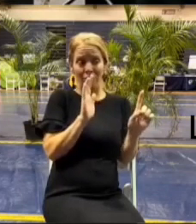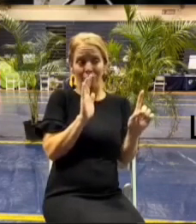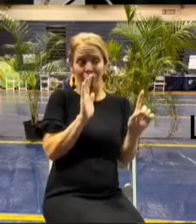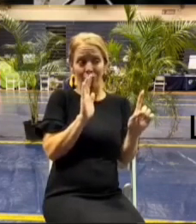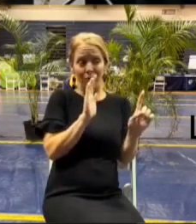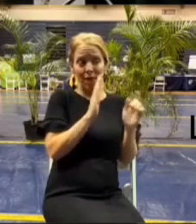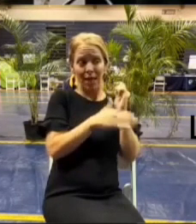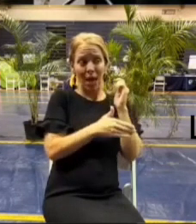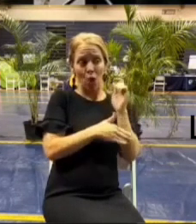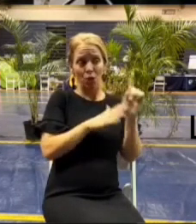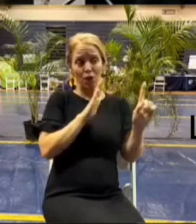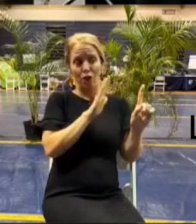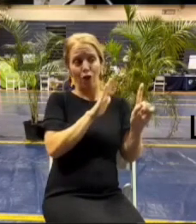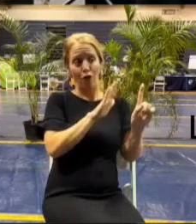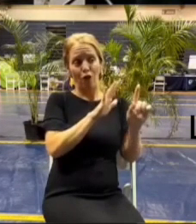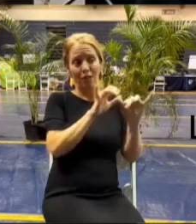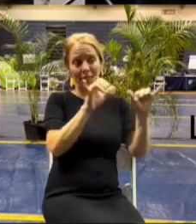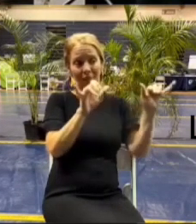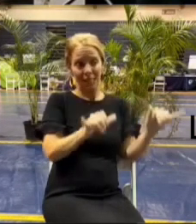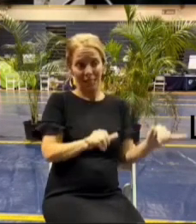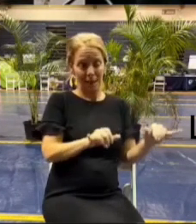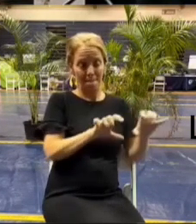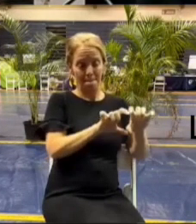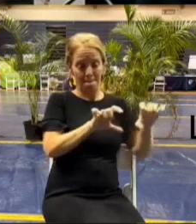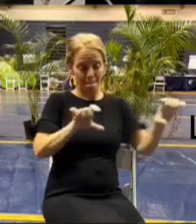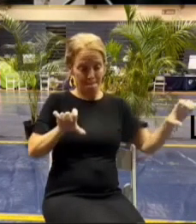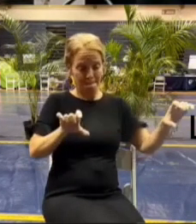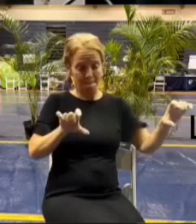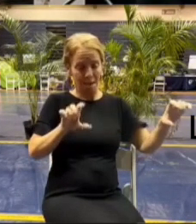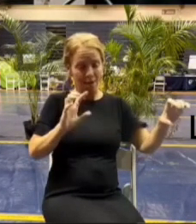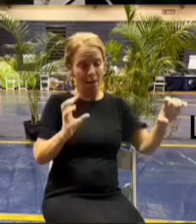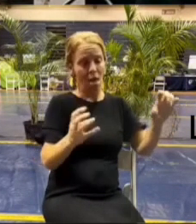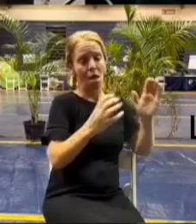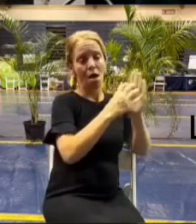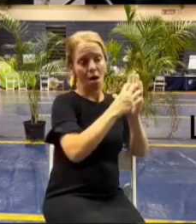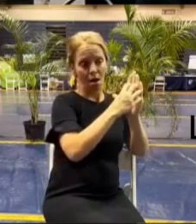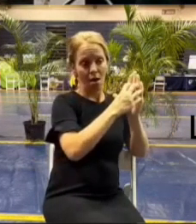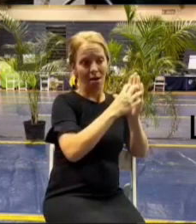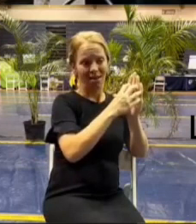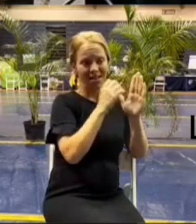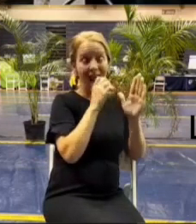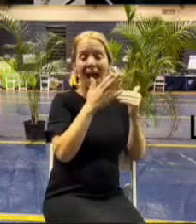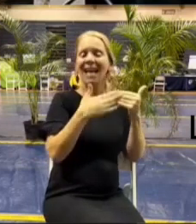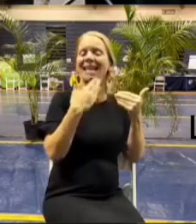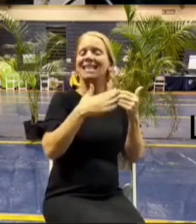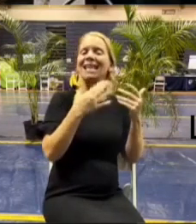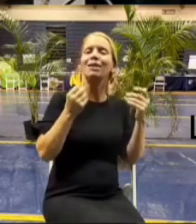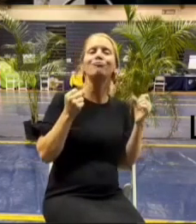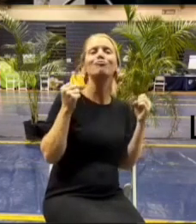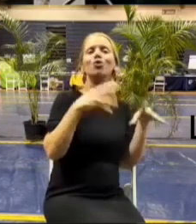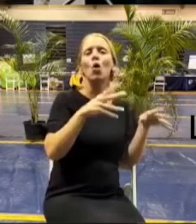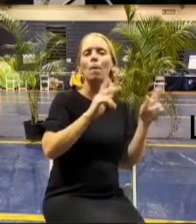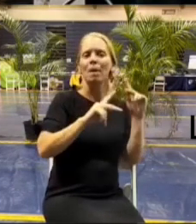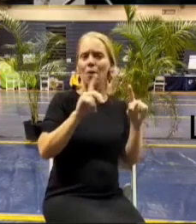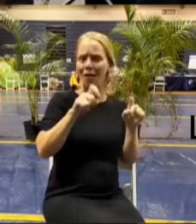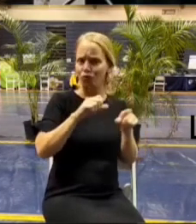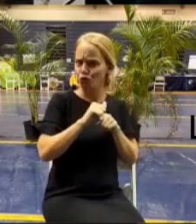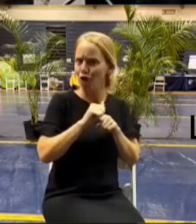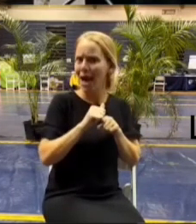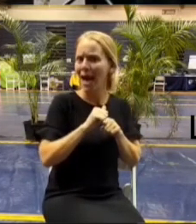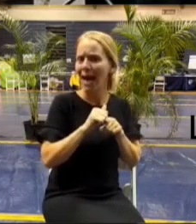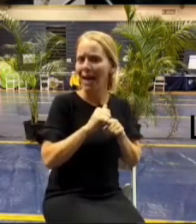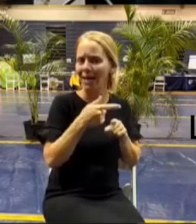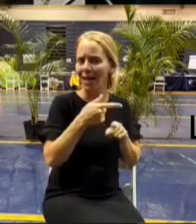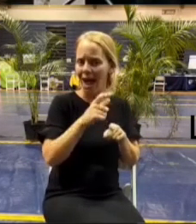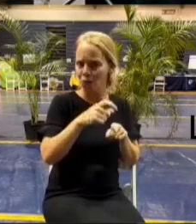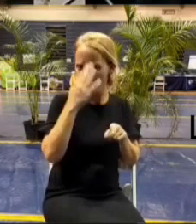attaching pipes to their system uh so it's it's not easy to just sort of throw more people at that because you